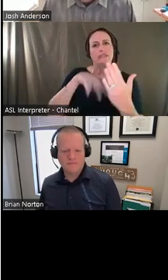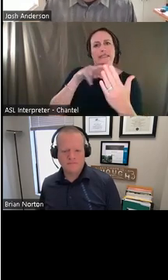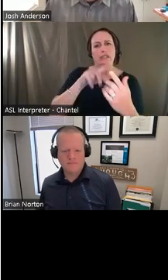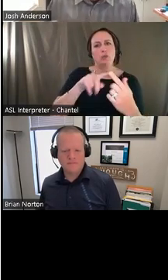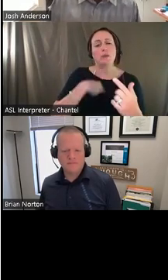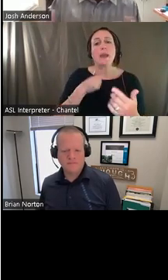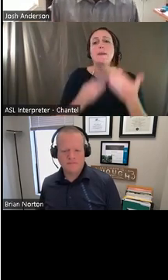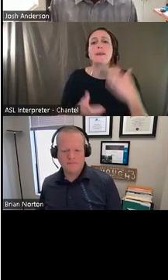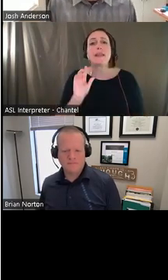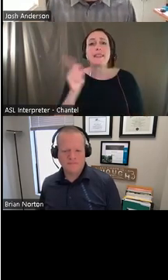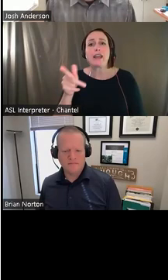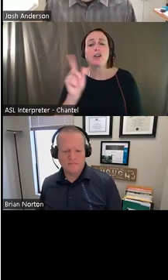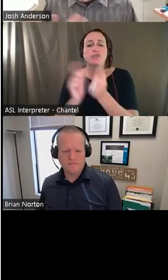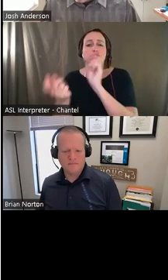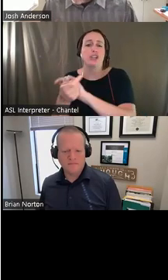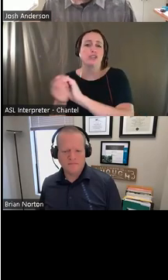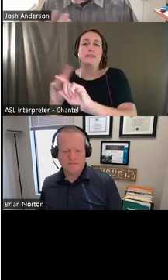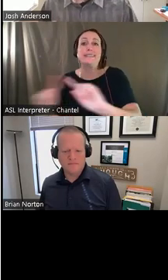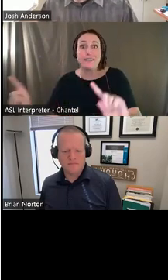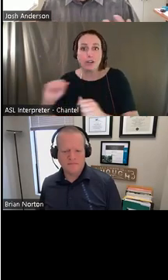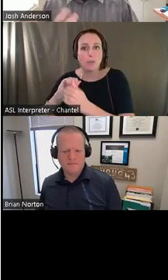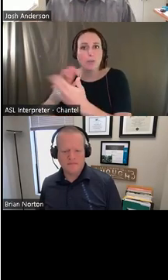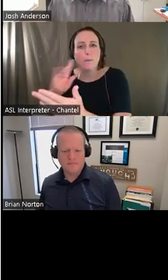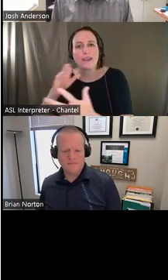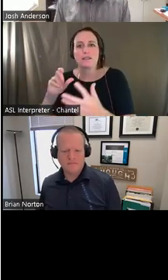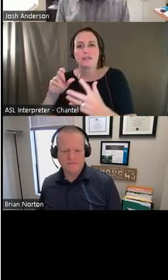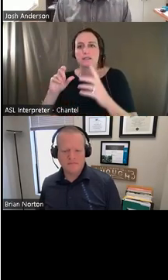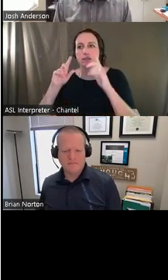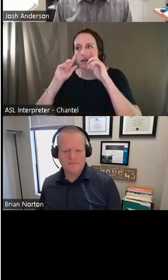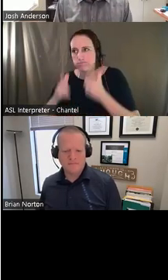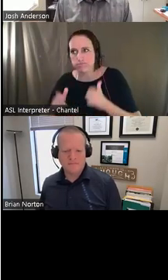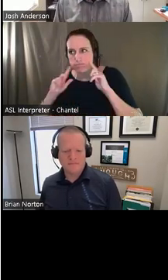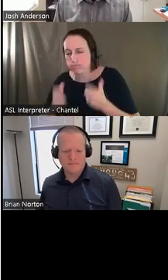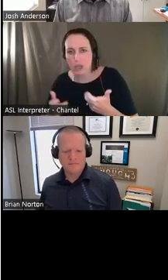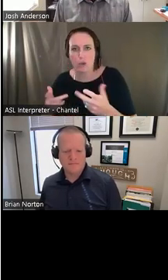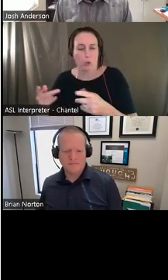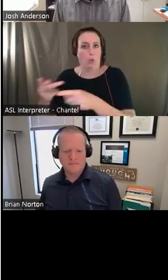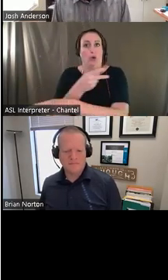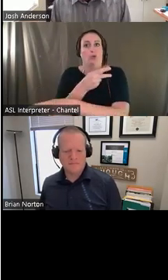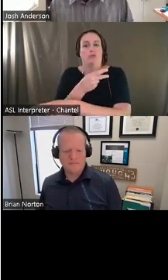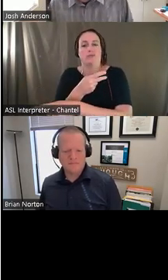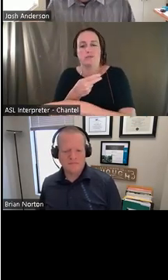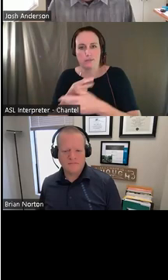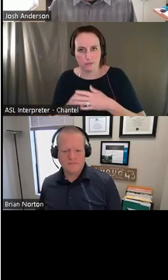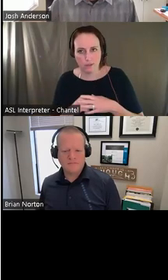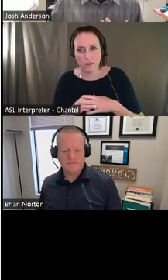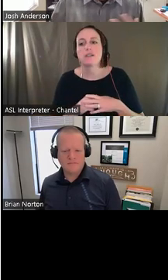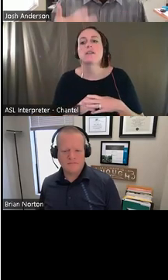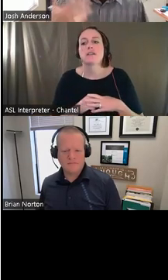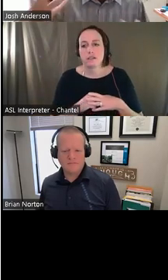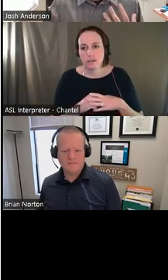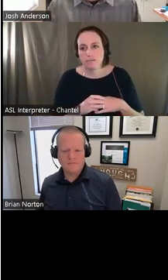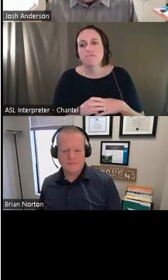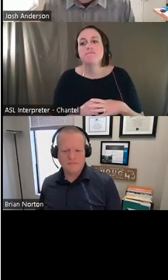voice input with a different access method, because I'm some of those abilities that I have now may deteriorate or with vision or with